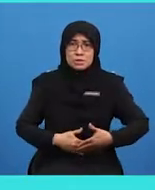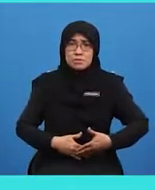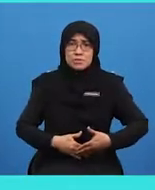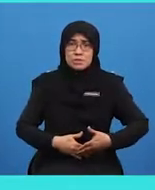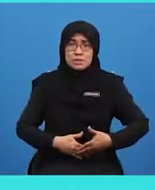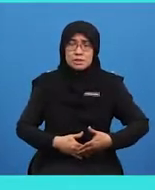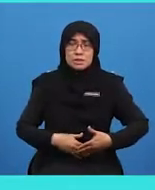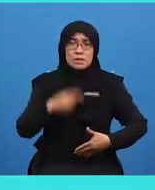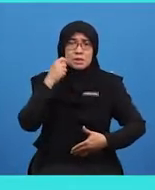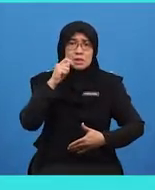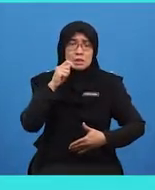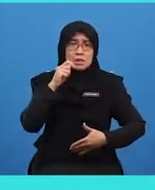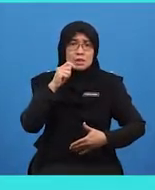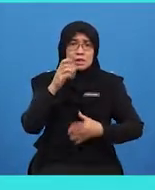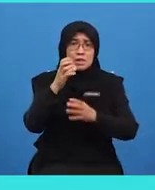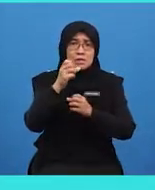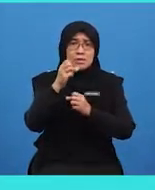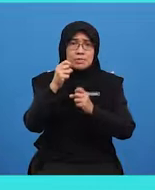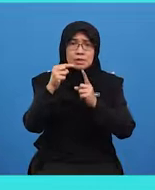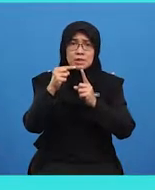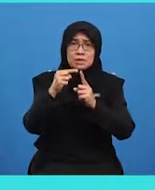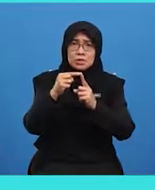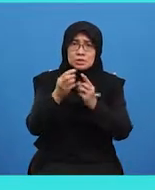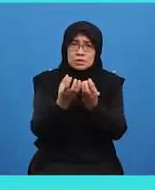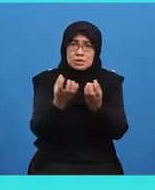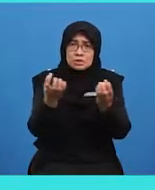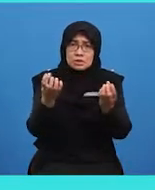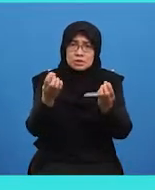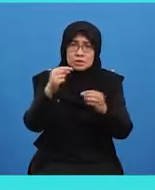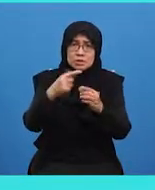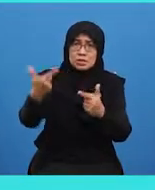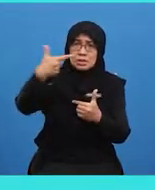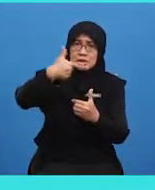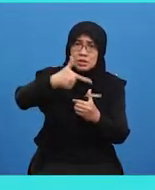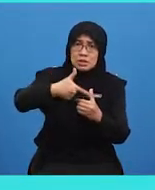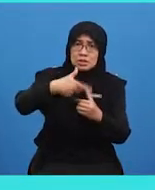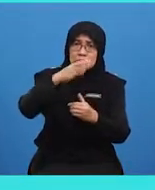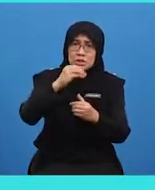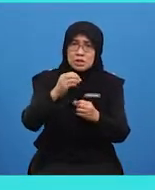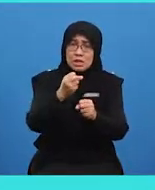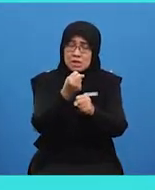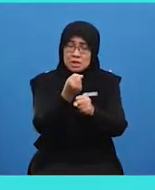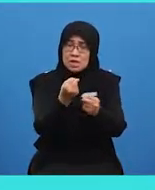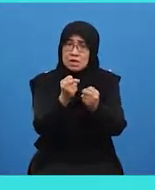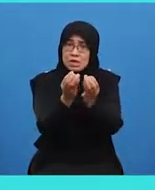into liquid, which is whey, and solids, which is curd. The curd,